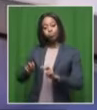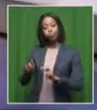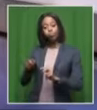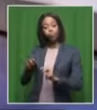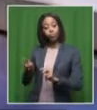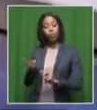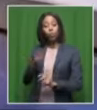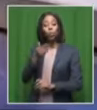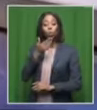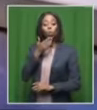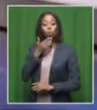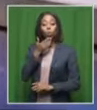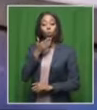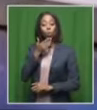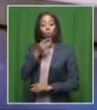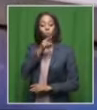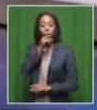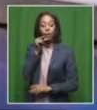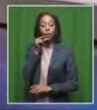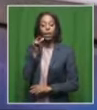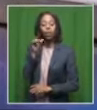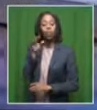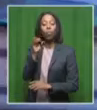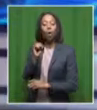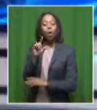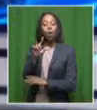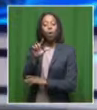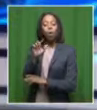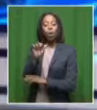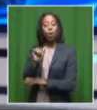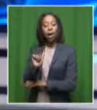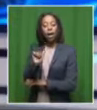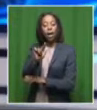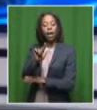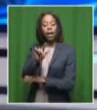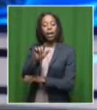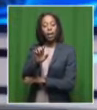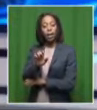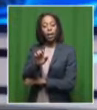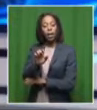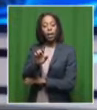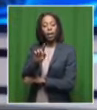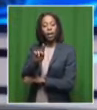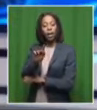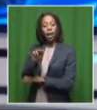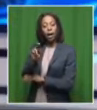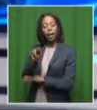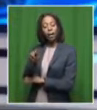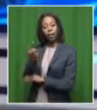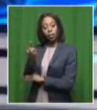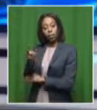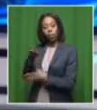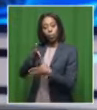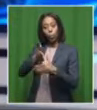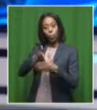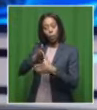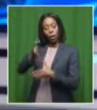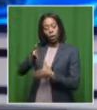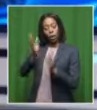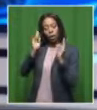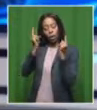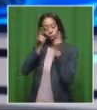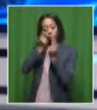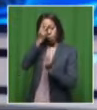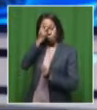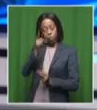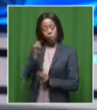Policy Research School of Health Systems and Public Health at the University of Pretoria, Professor Olalekan Ayo